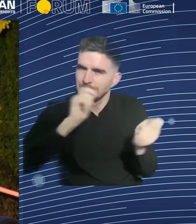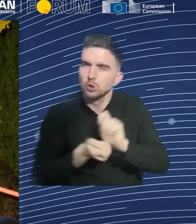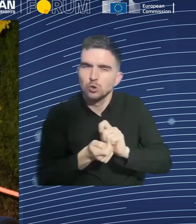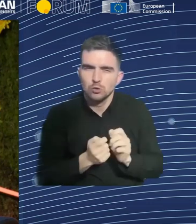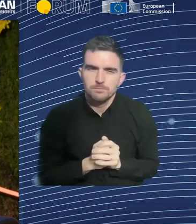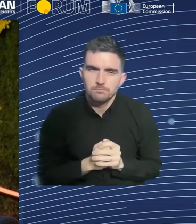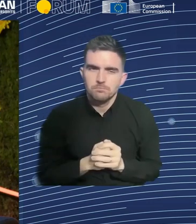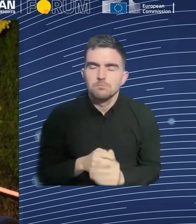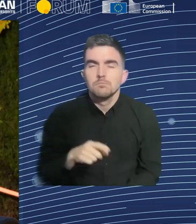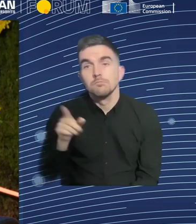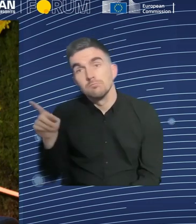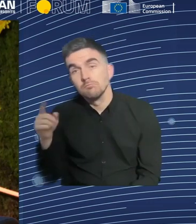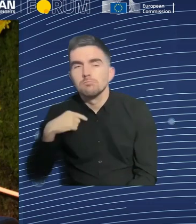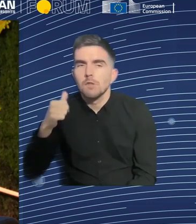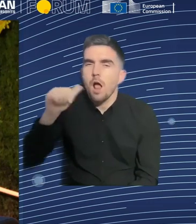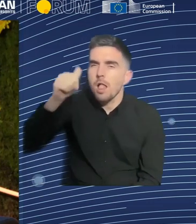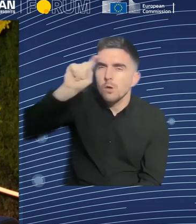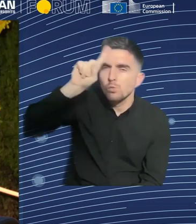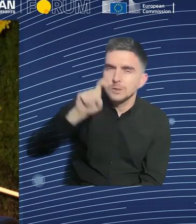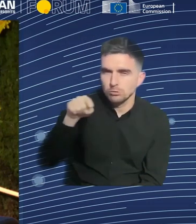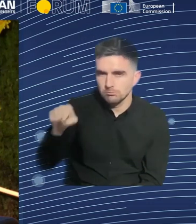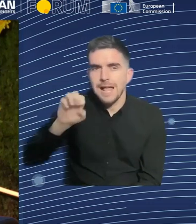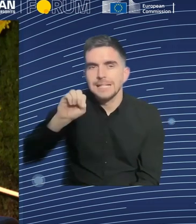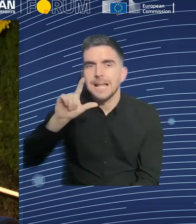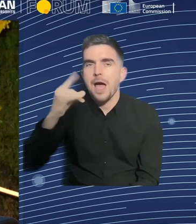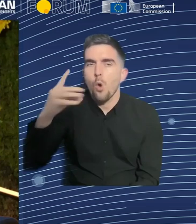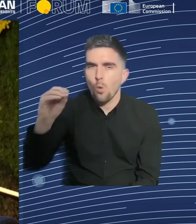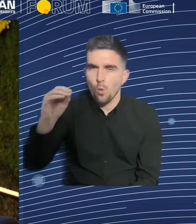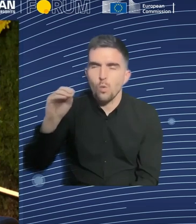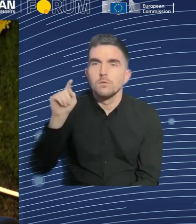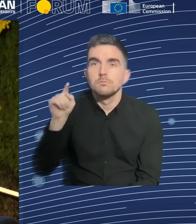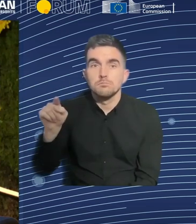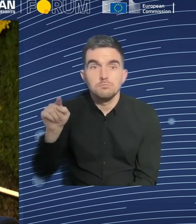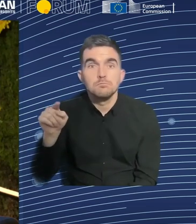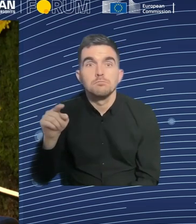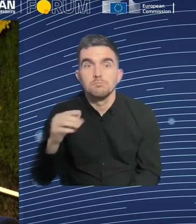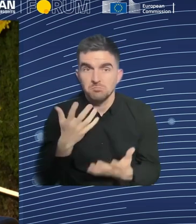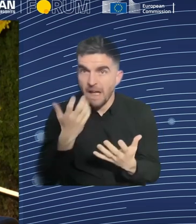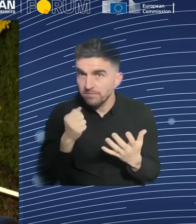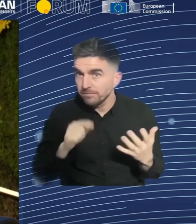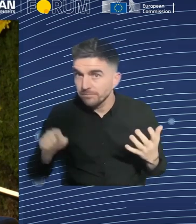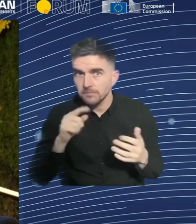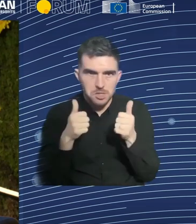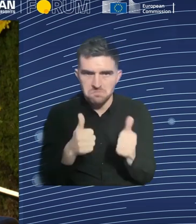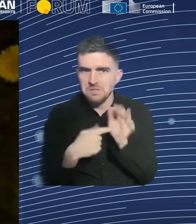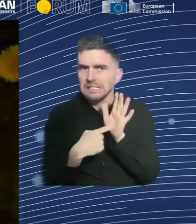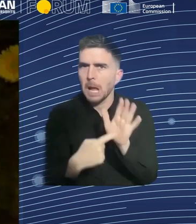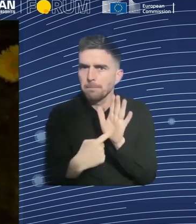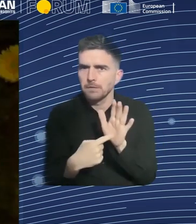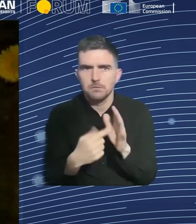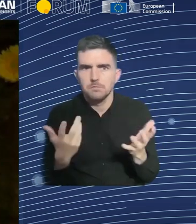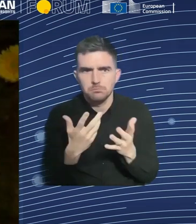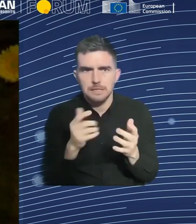you seen so far using AI system for the population? If you could share some of the examples. Of